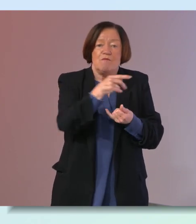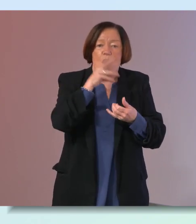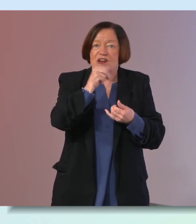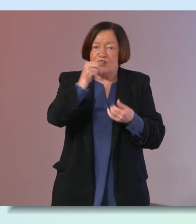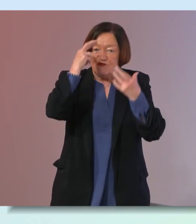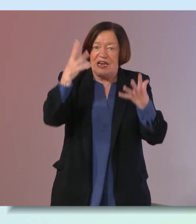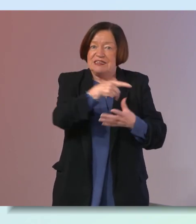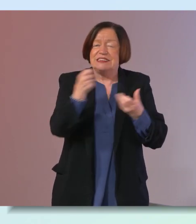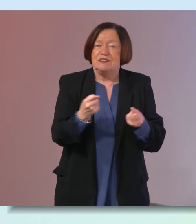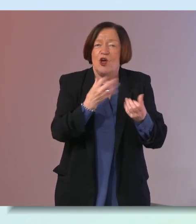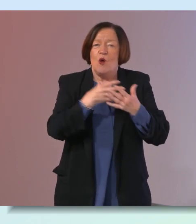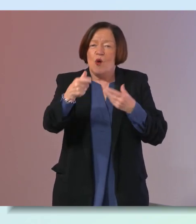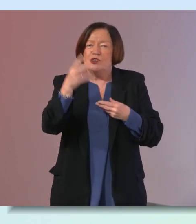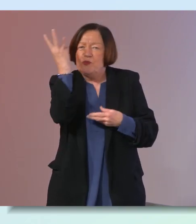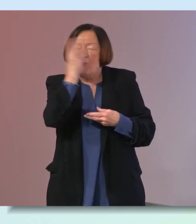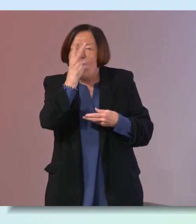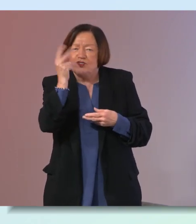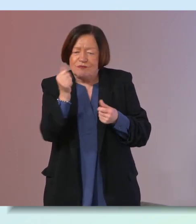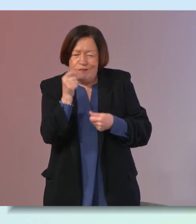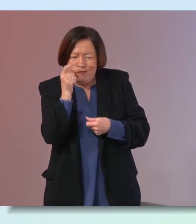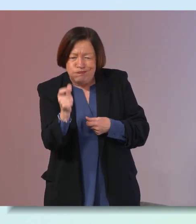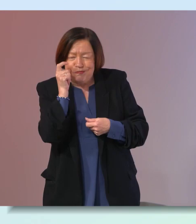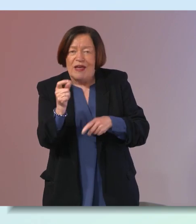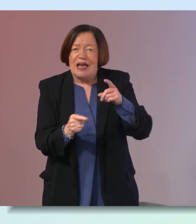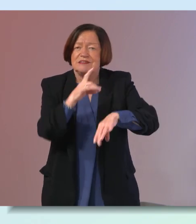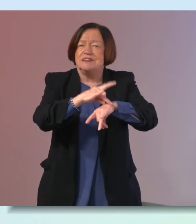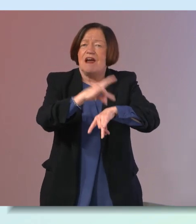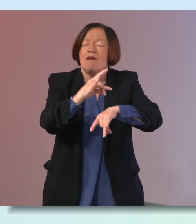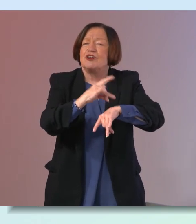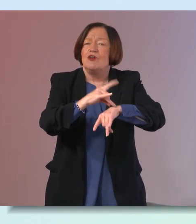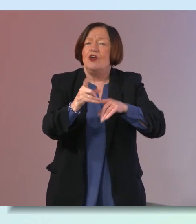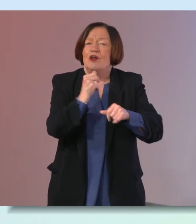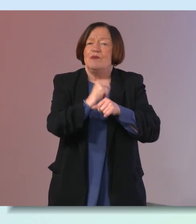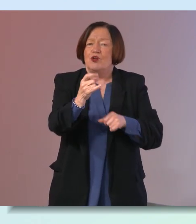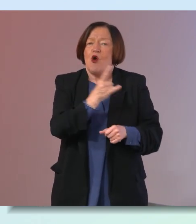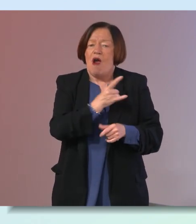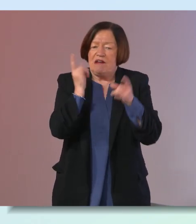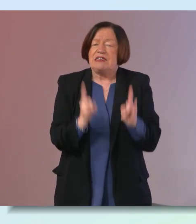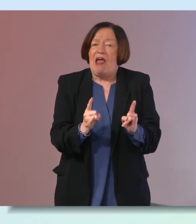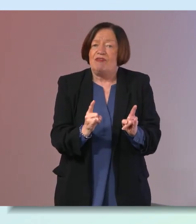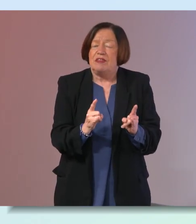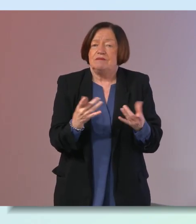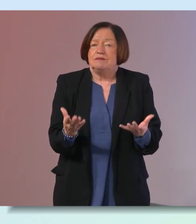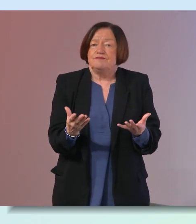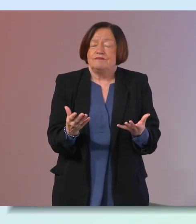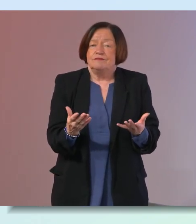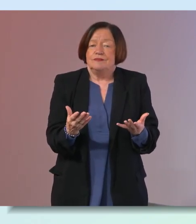the symptoms in summary what would you be watching out for as a doctor when it comes to your heart health would it be